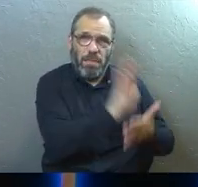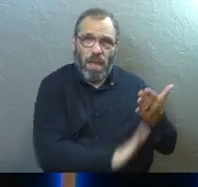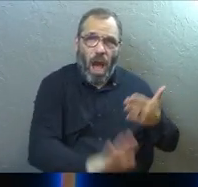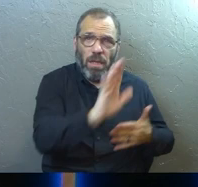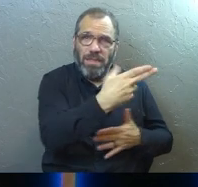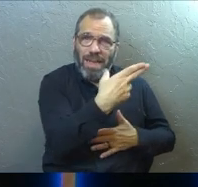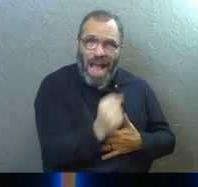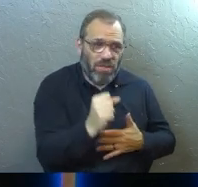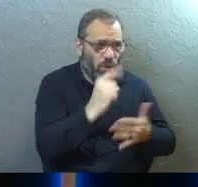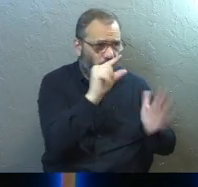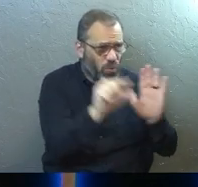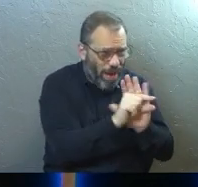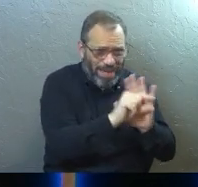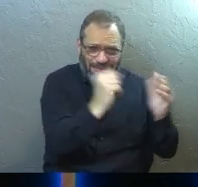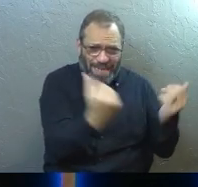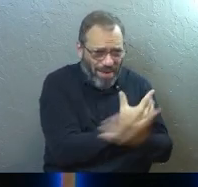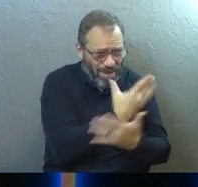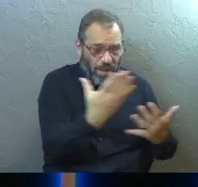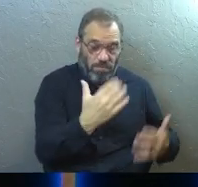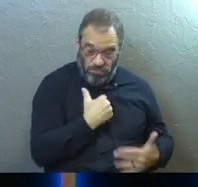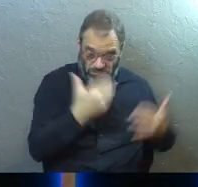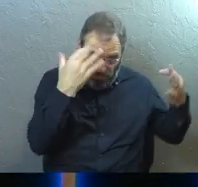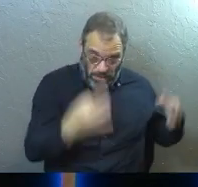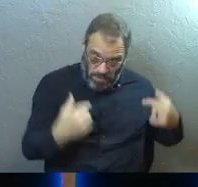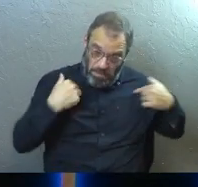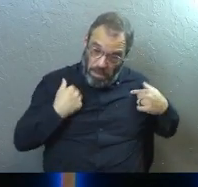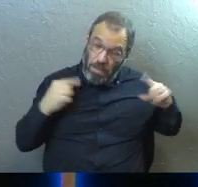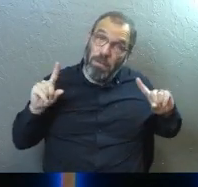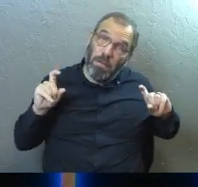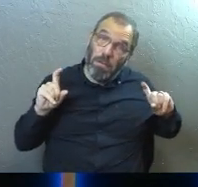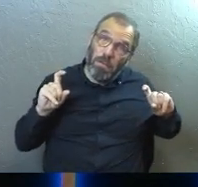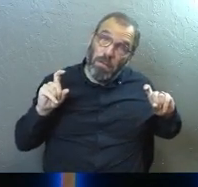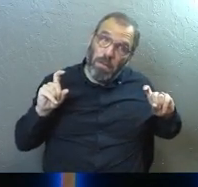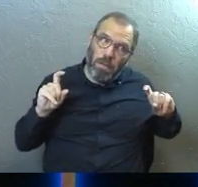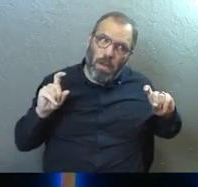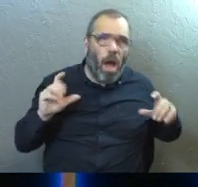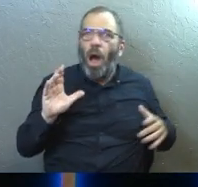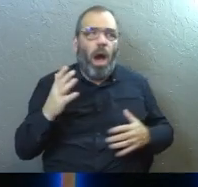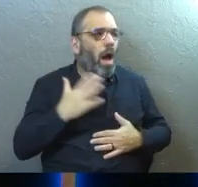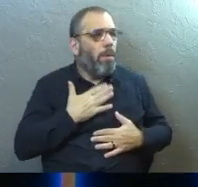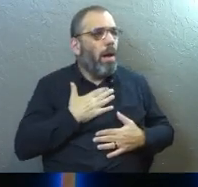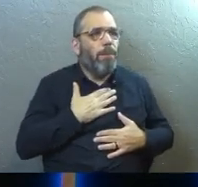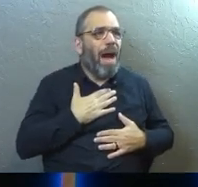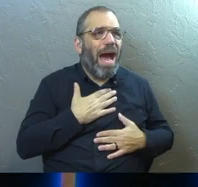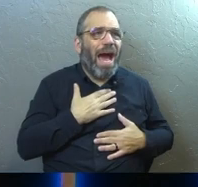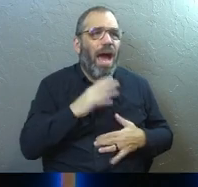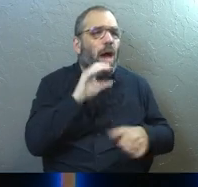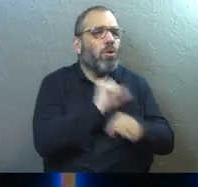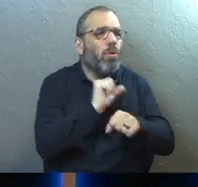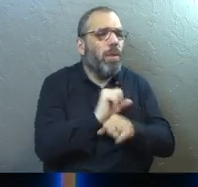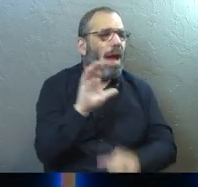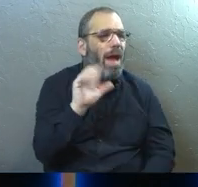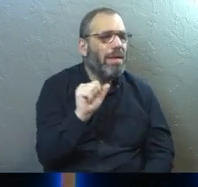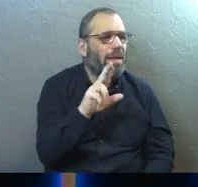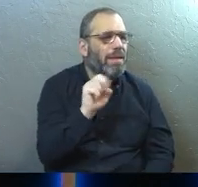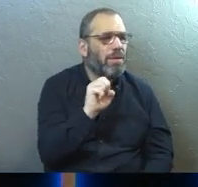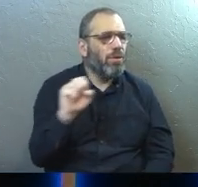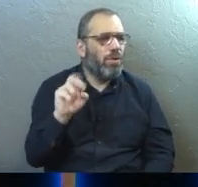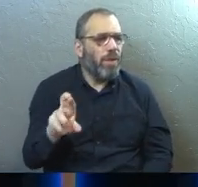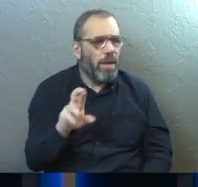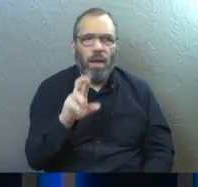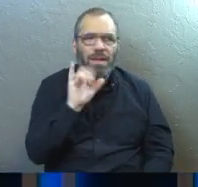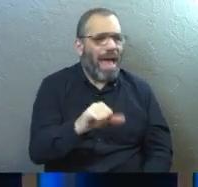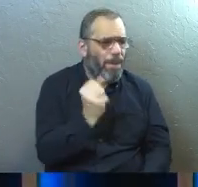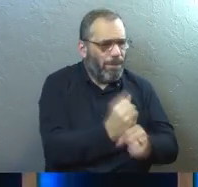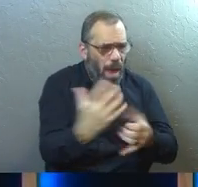all the other things. Do I decide it? What about my career? What job am I supposed to do